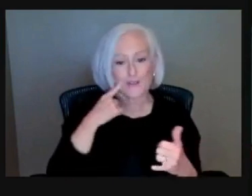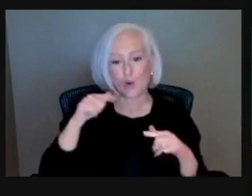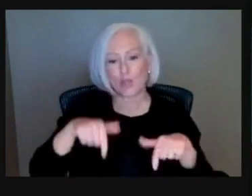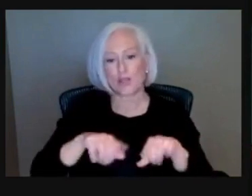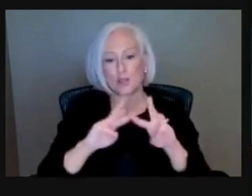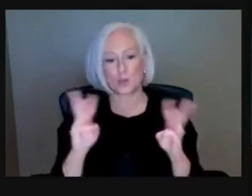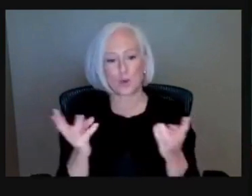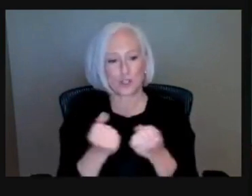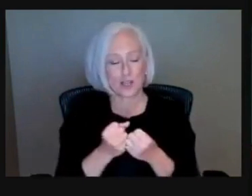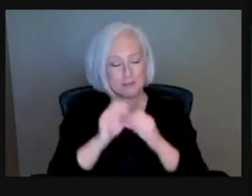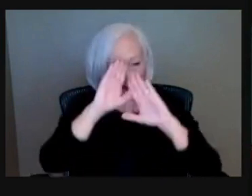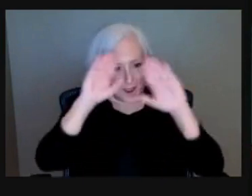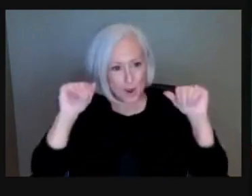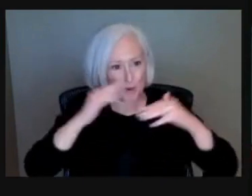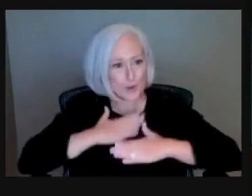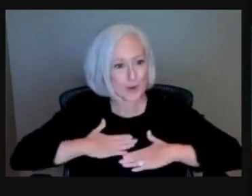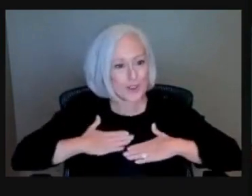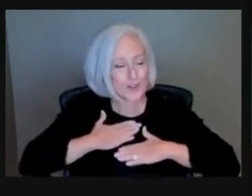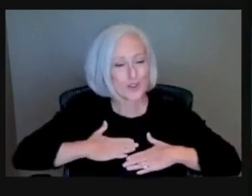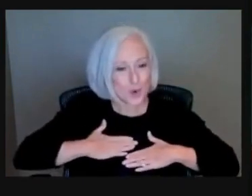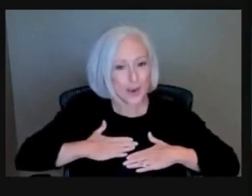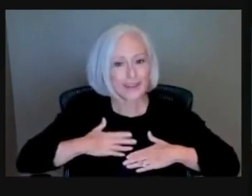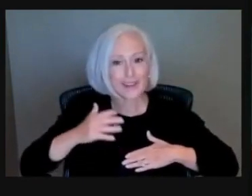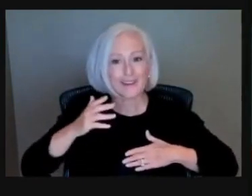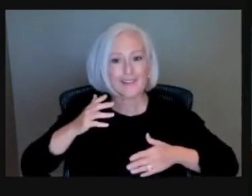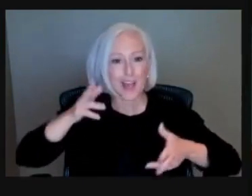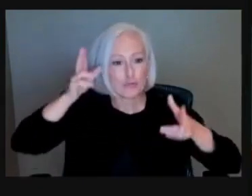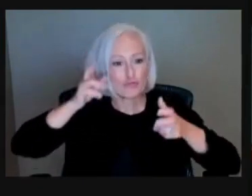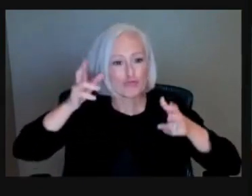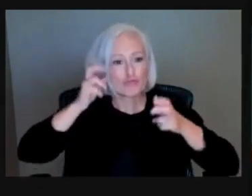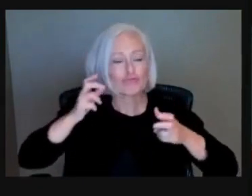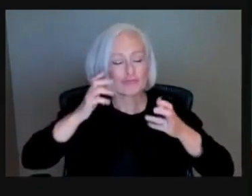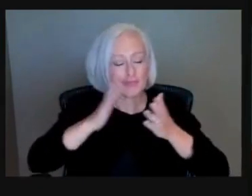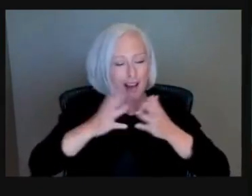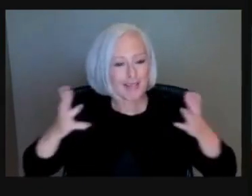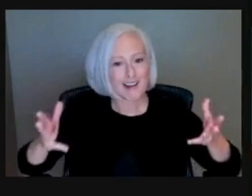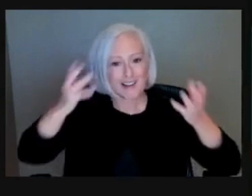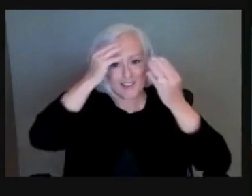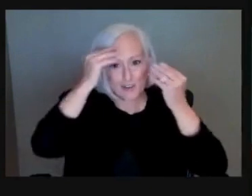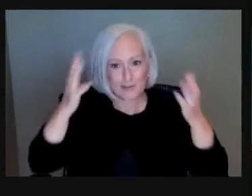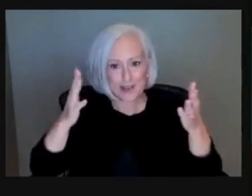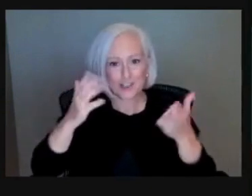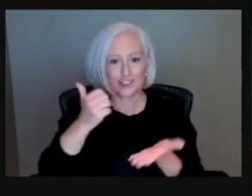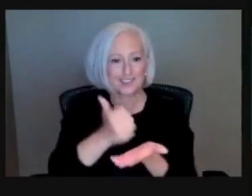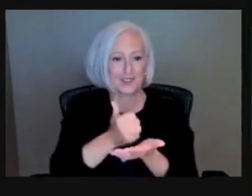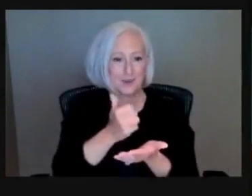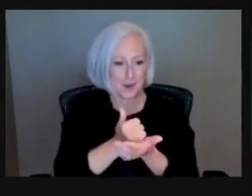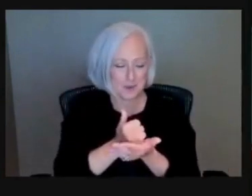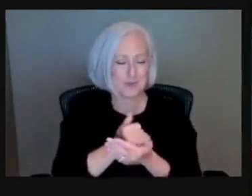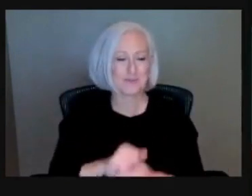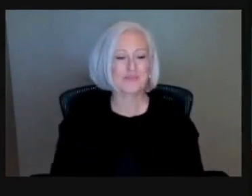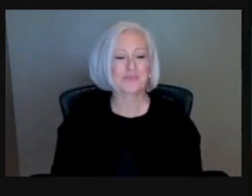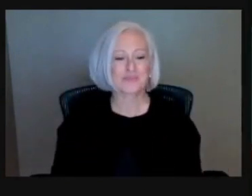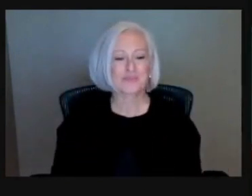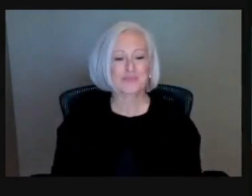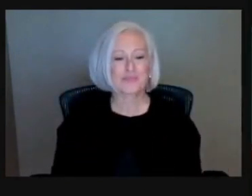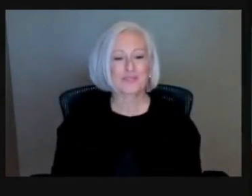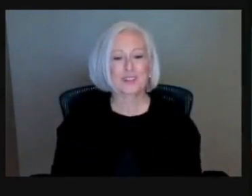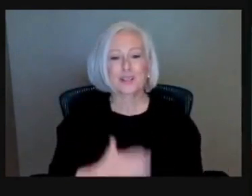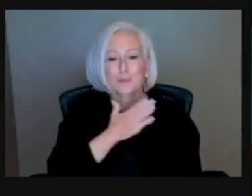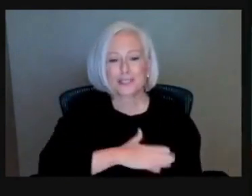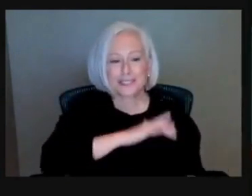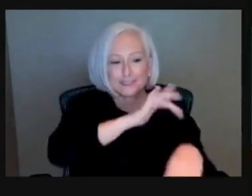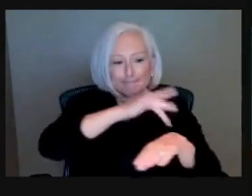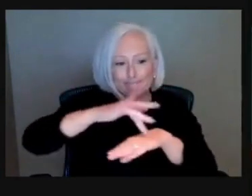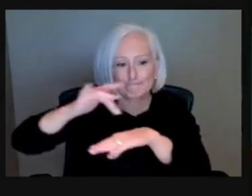all enjoying it and getting a lot of the information that our different partners have to share. Make sure to visit all those different booths. Check